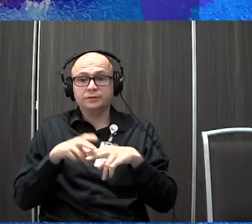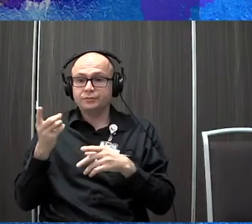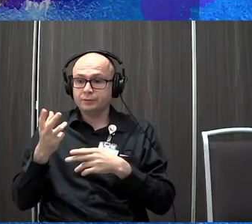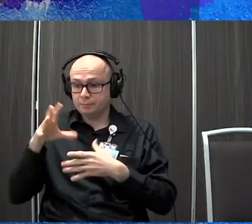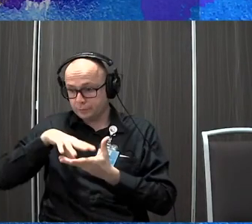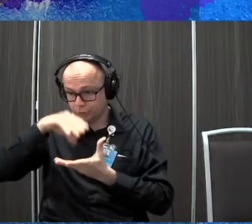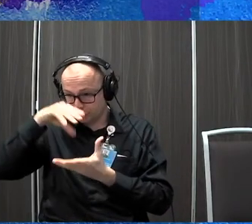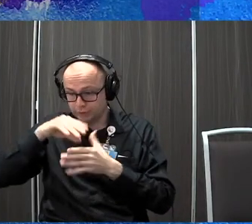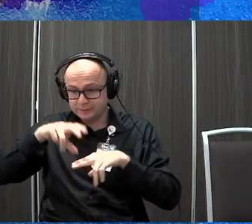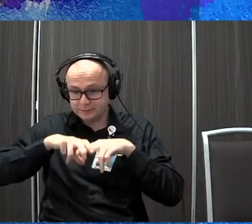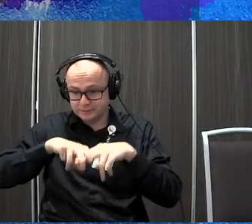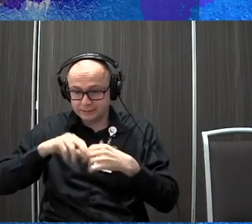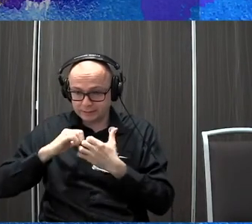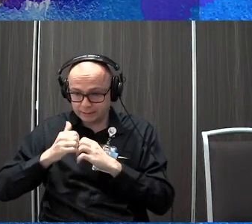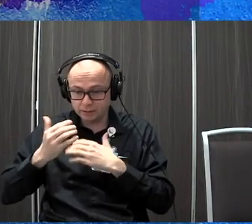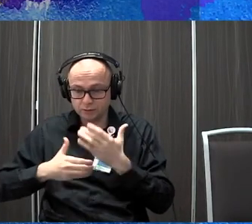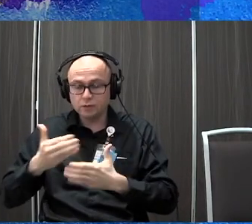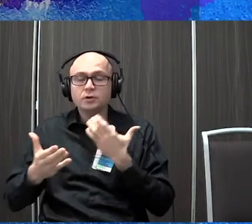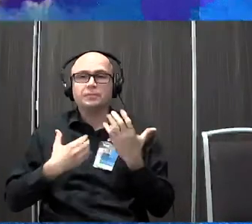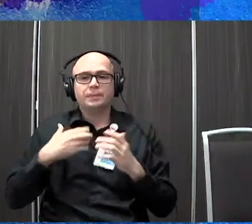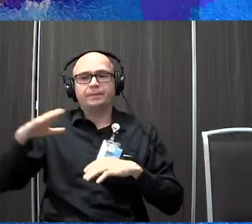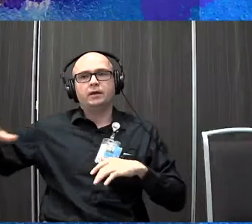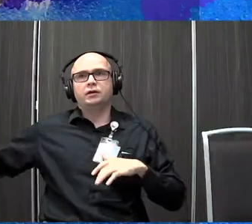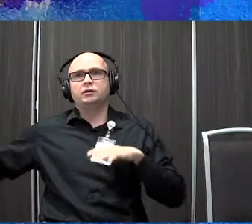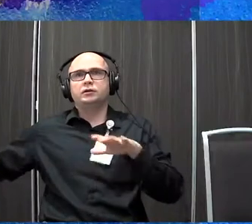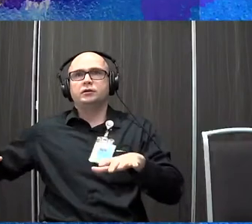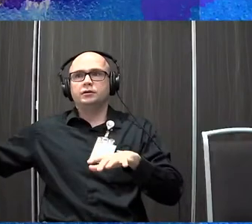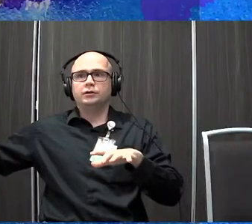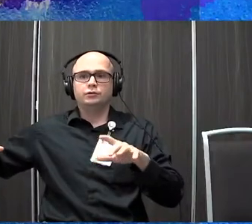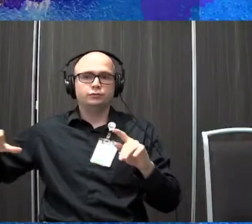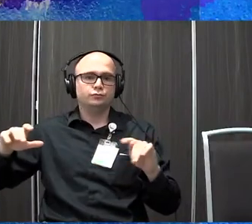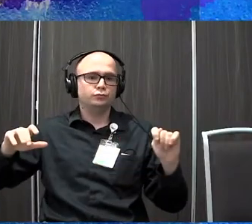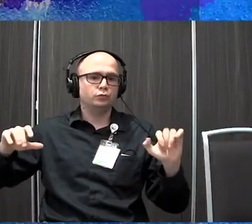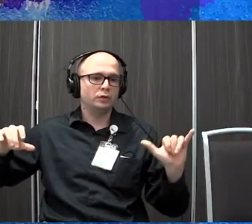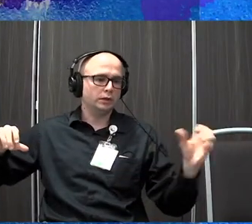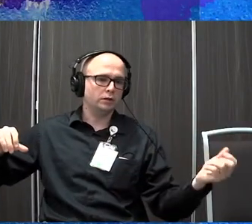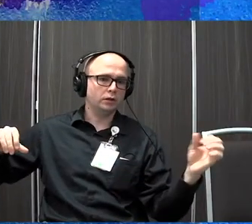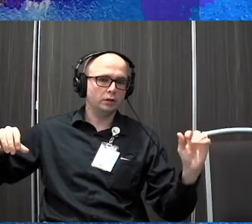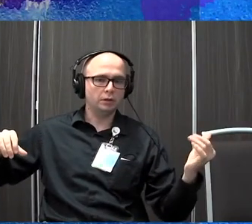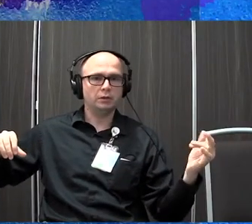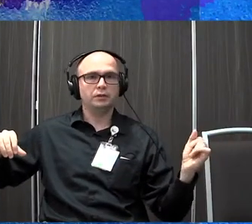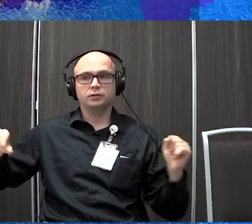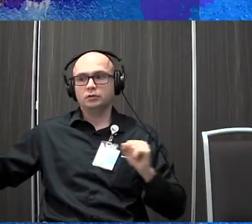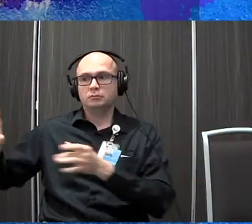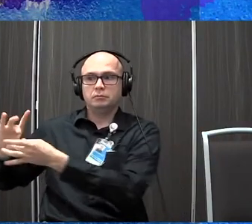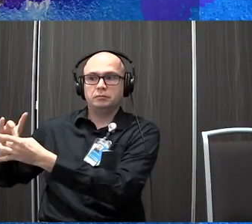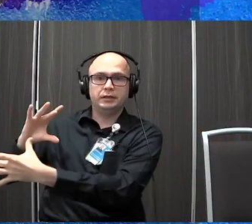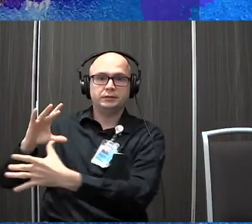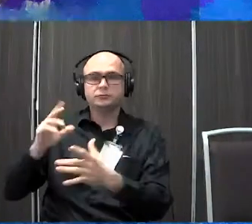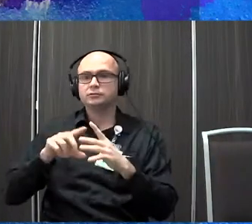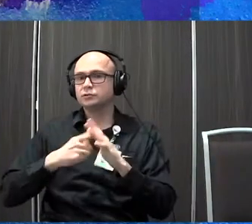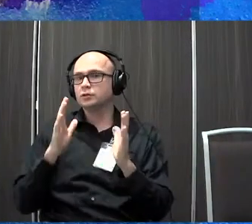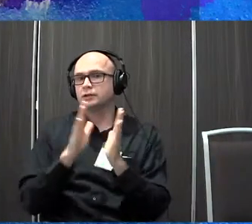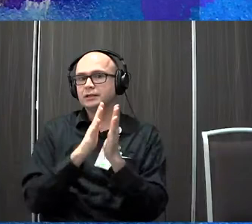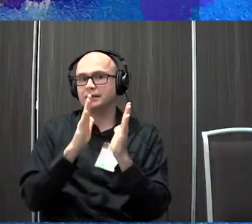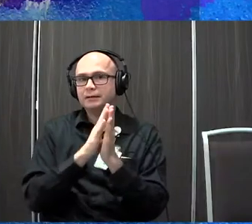sit, it's much easier for them to keep one hand on the surface and manipulate a toy with the opposite hand, rather than release that hand, you know, start to clap or